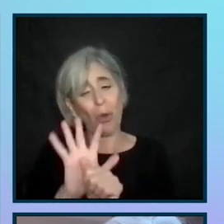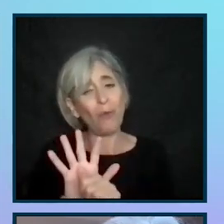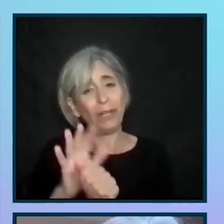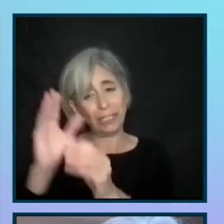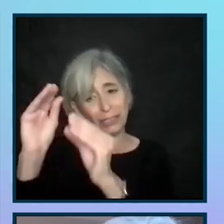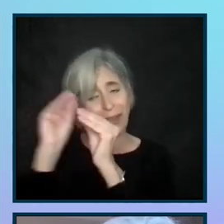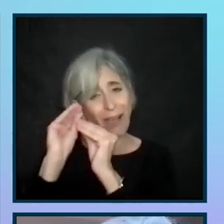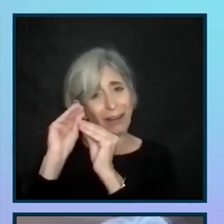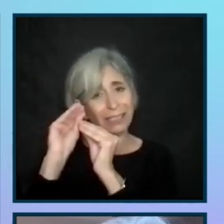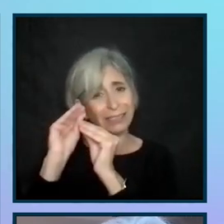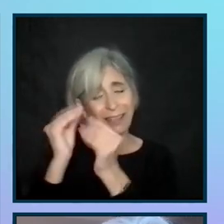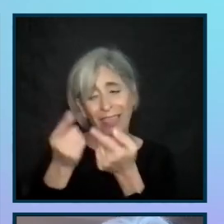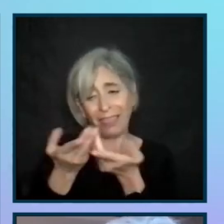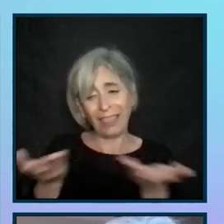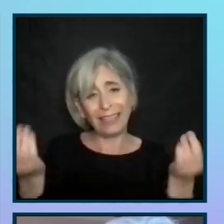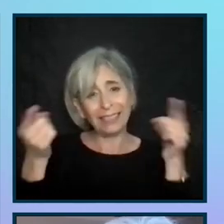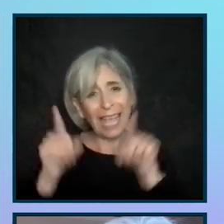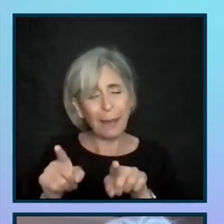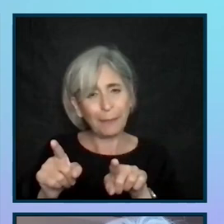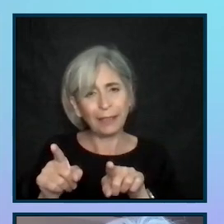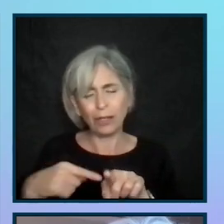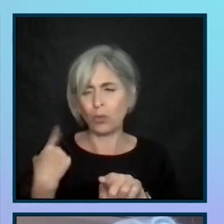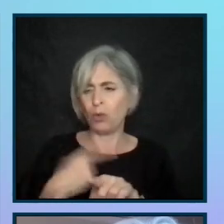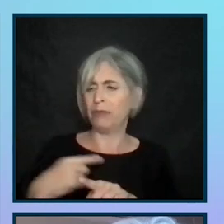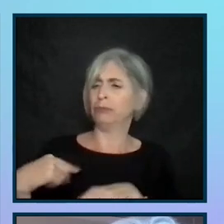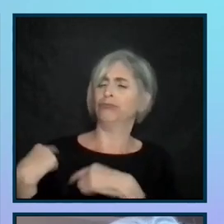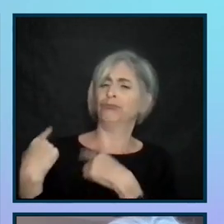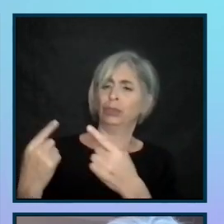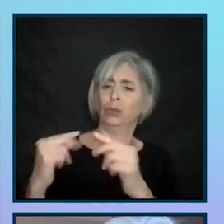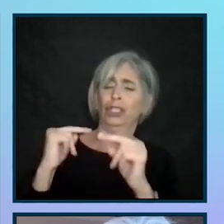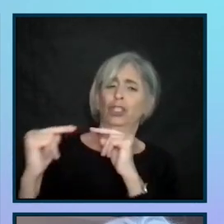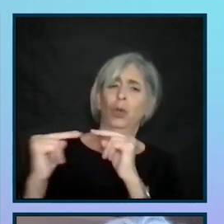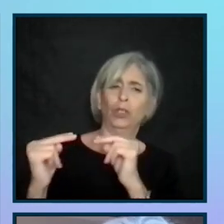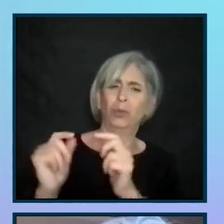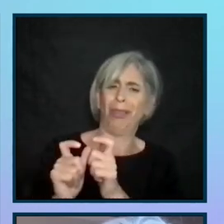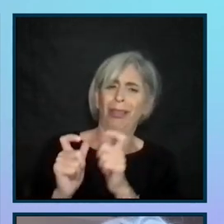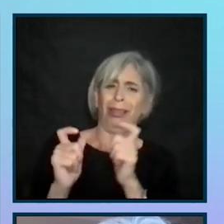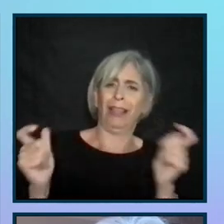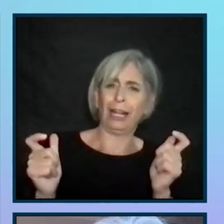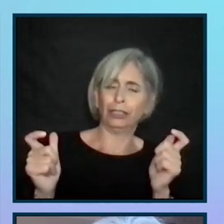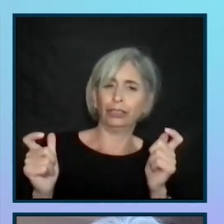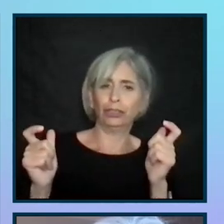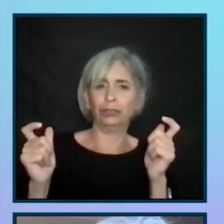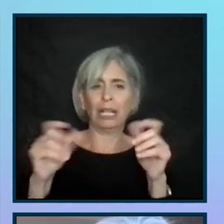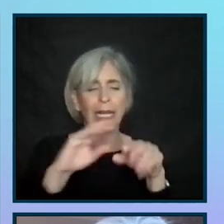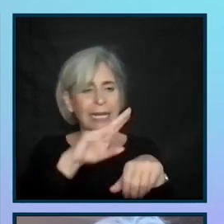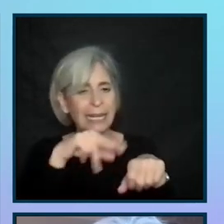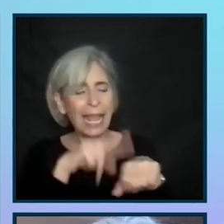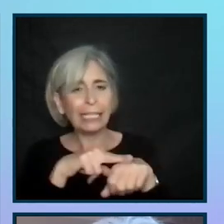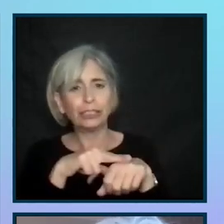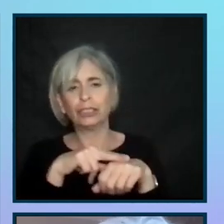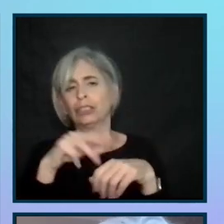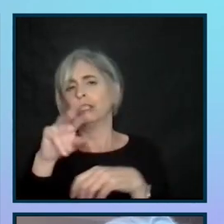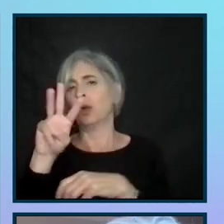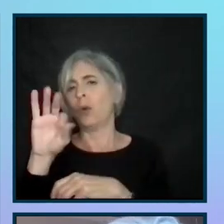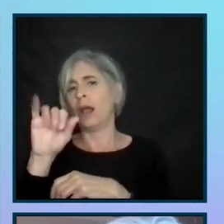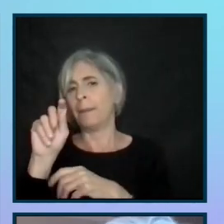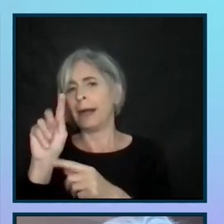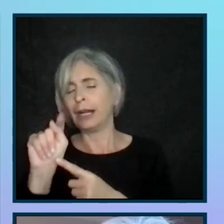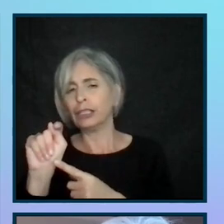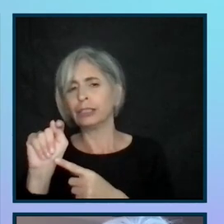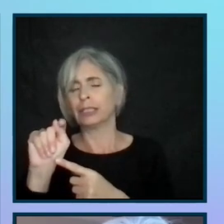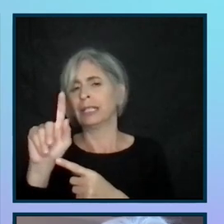know, things happen. So we've done negotiations with very large stores, national chains, Walmart, Target,